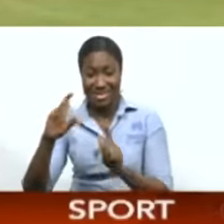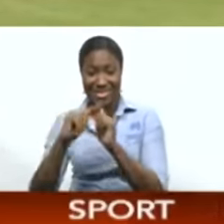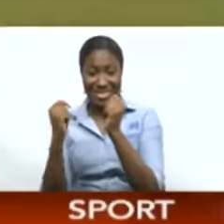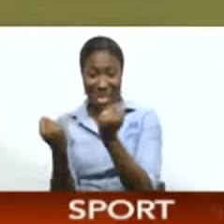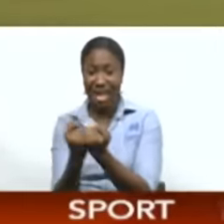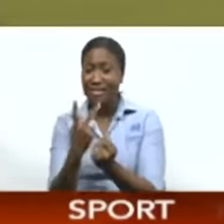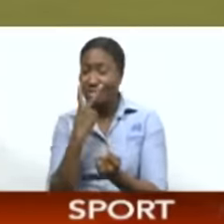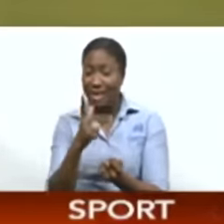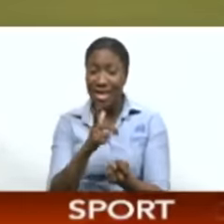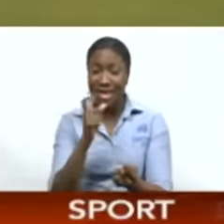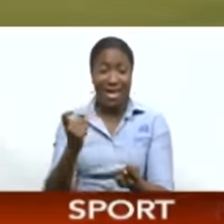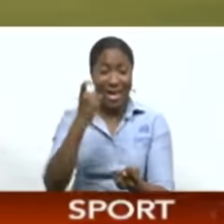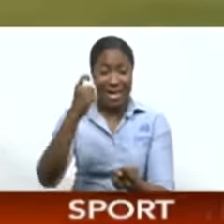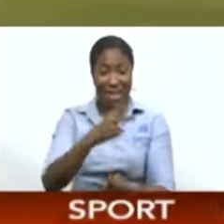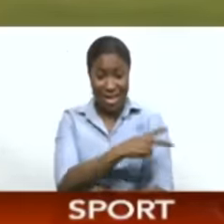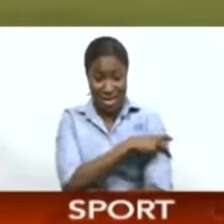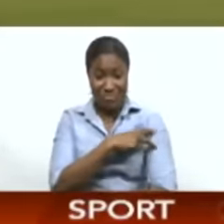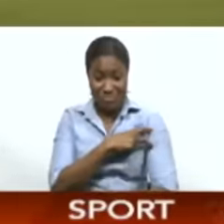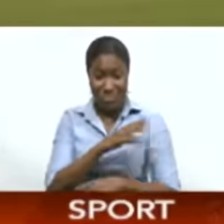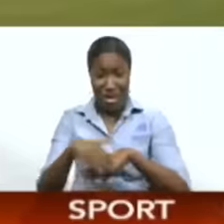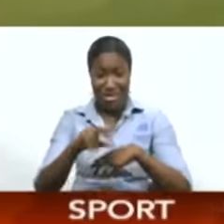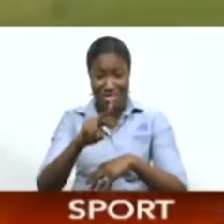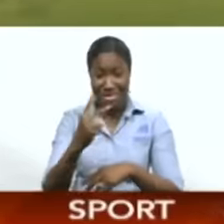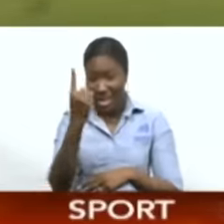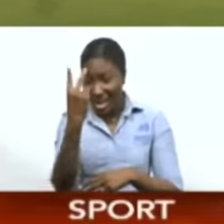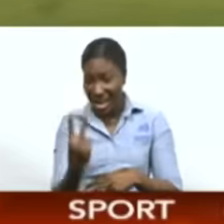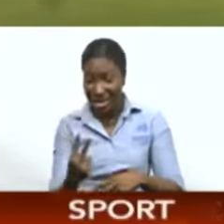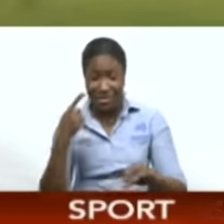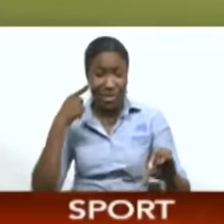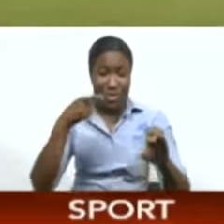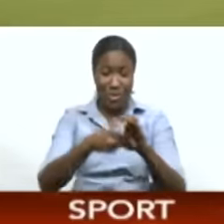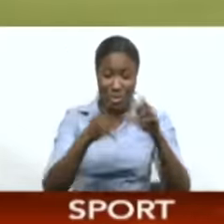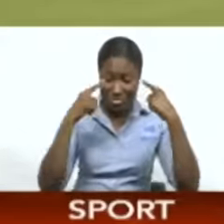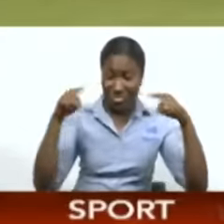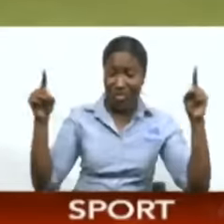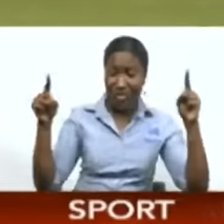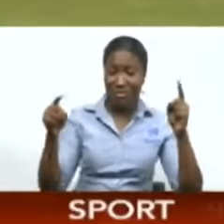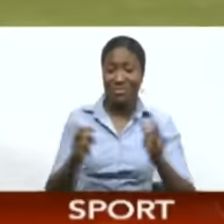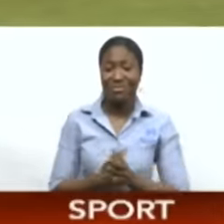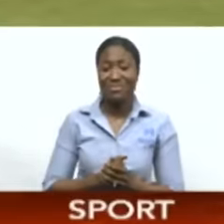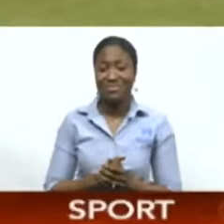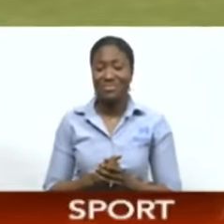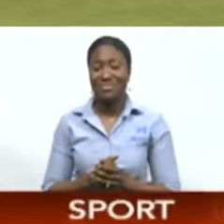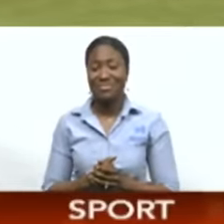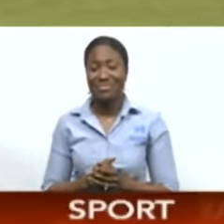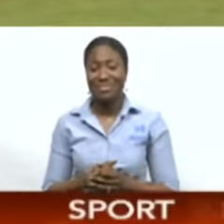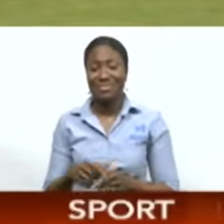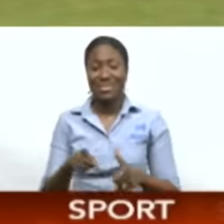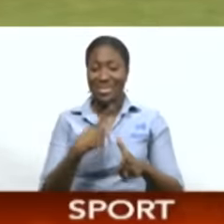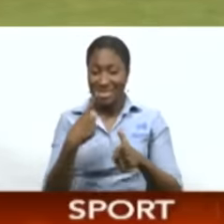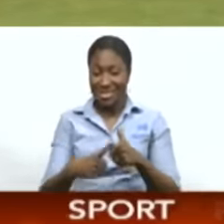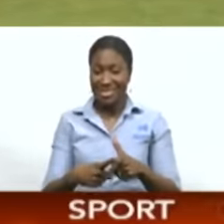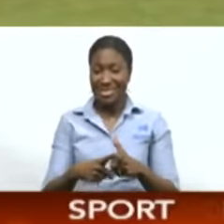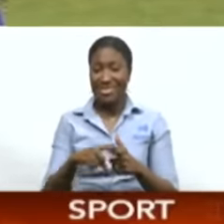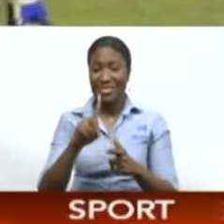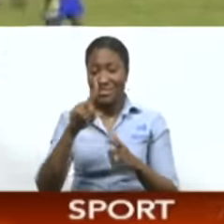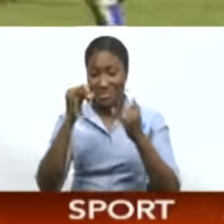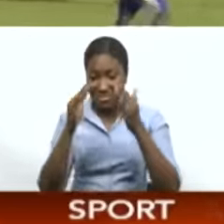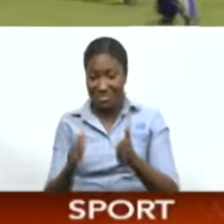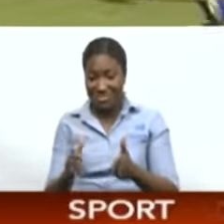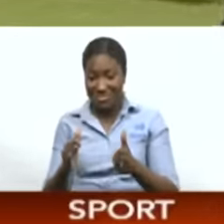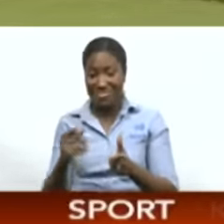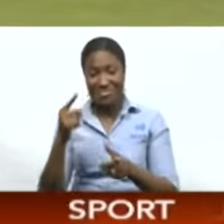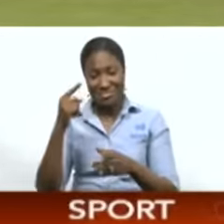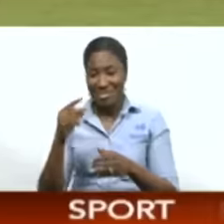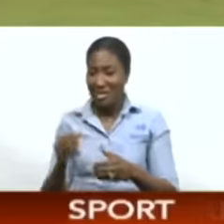title. The soldiers hit the mark in the second half against the side from Maracas St. Joseph. Division top scorer Devon Jostling deciding the title